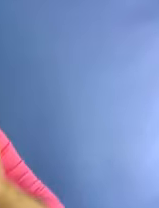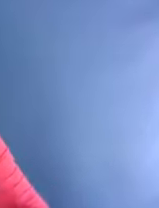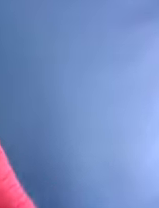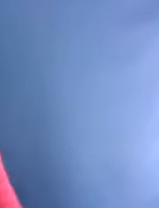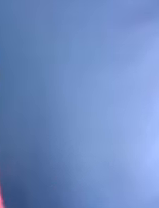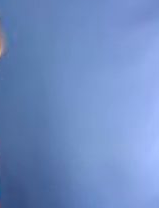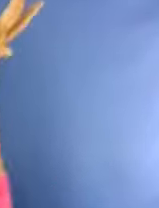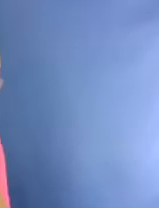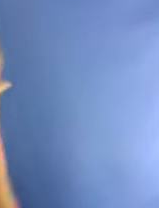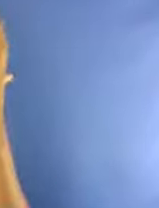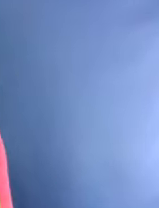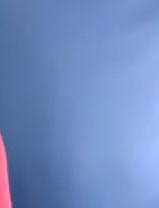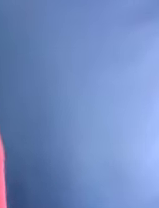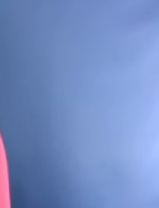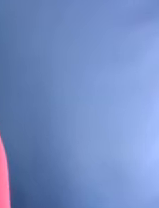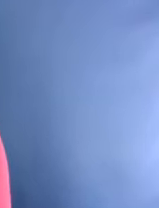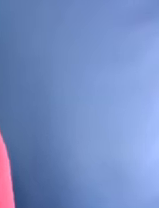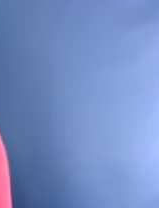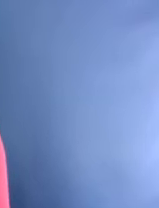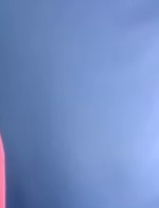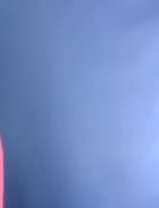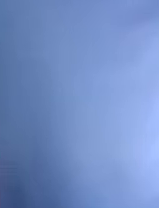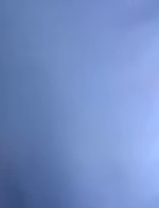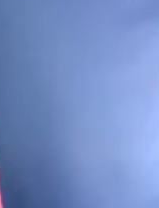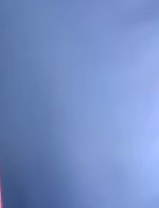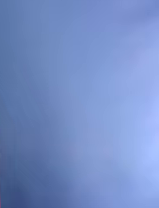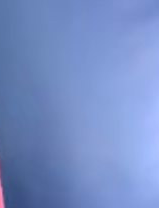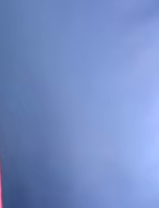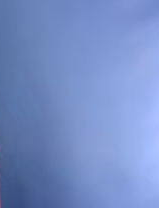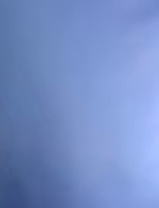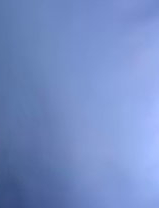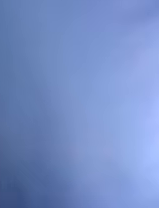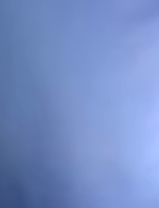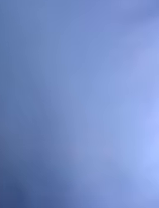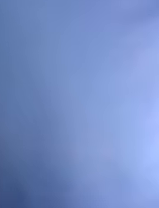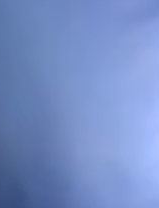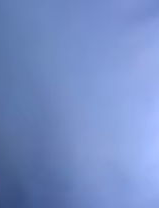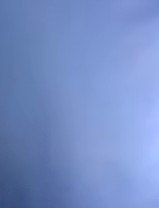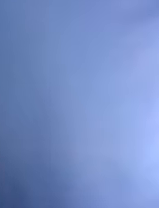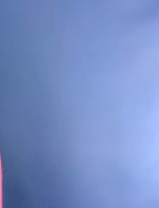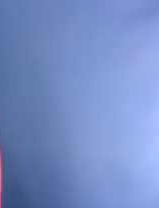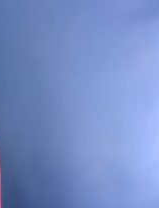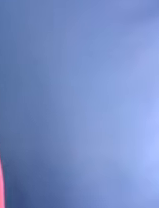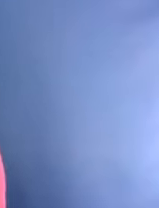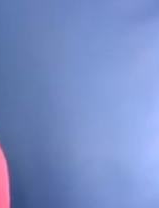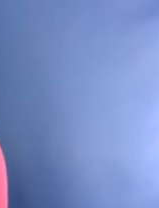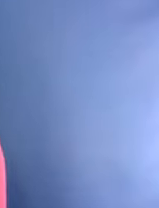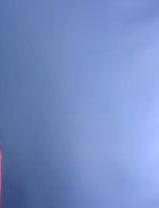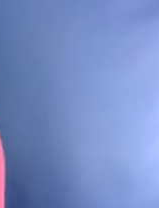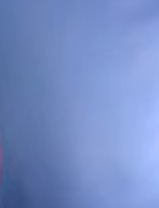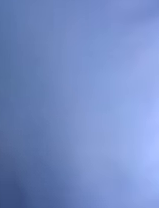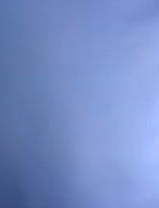Vogue sector, creating a space, hopefully rethinking, reframing and reconstructing models